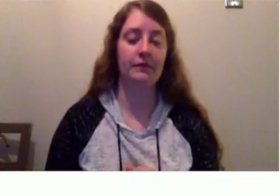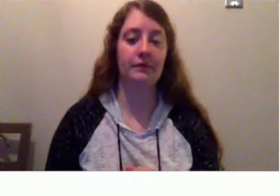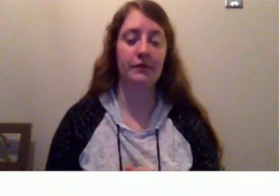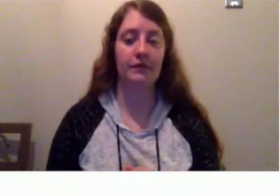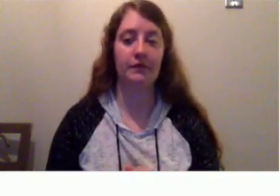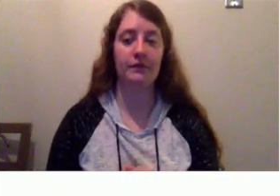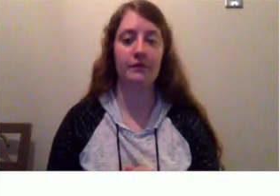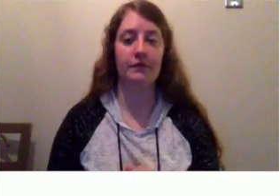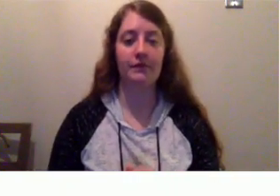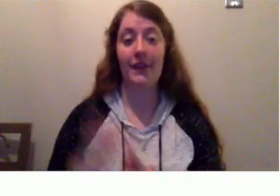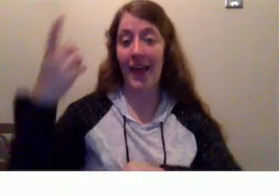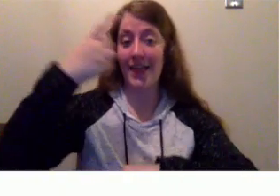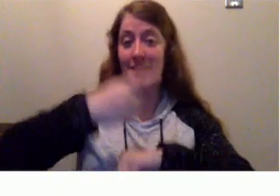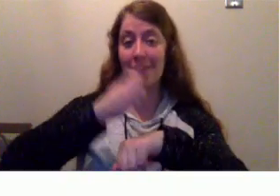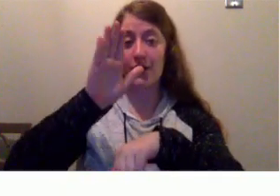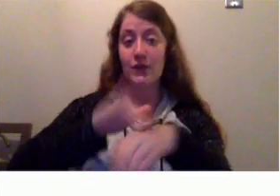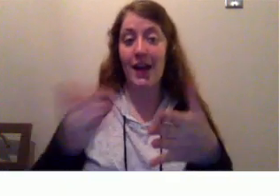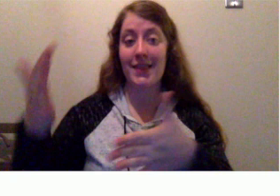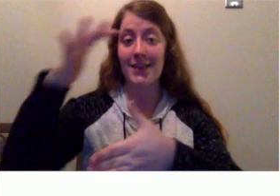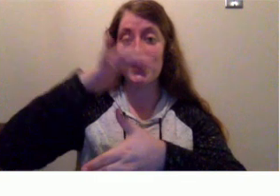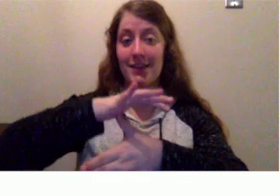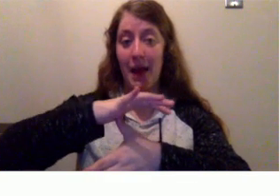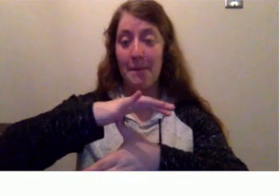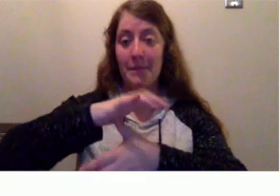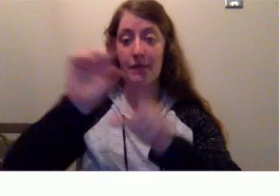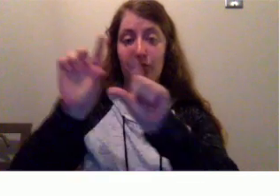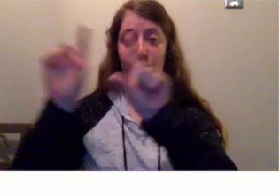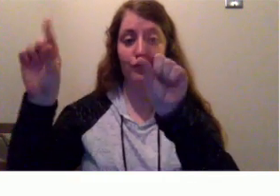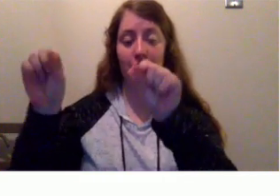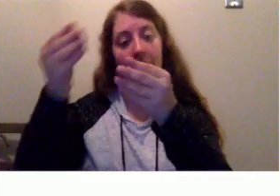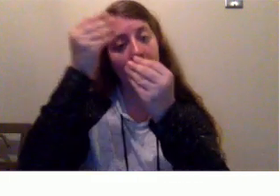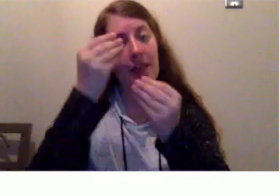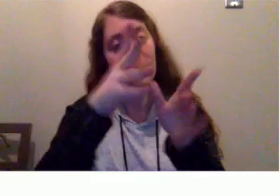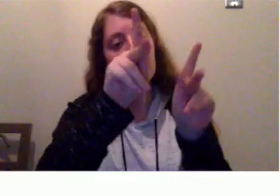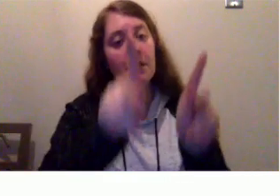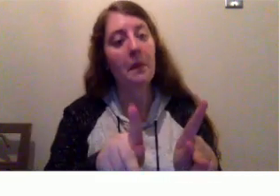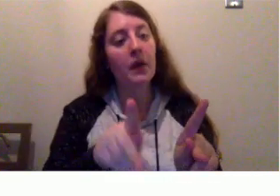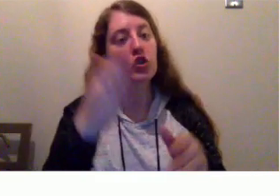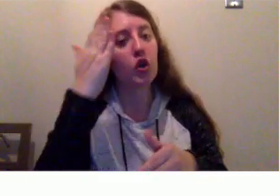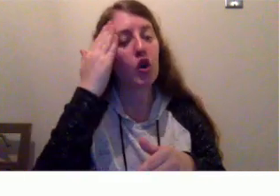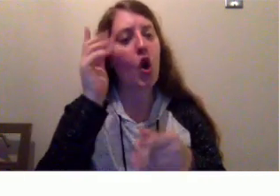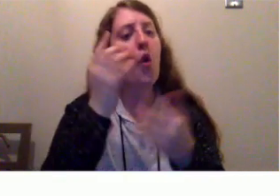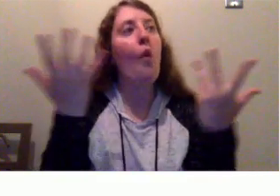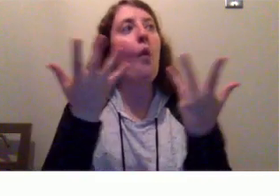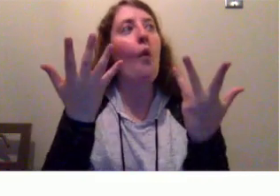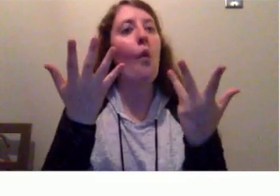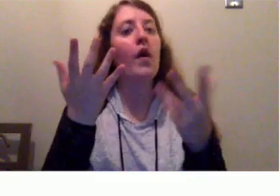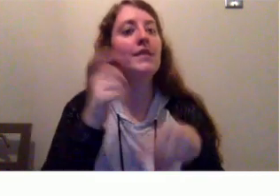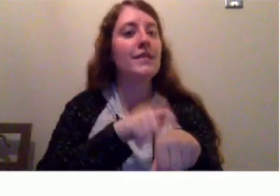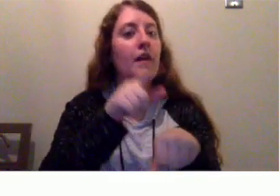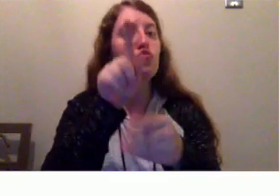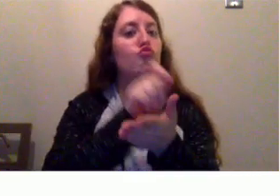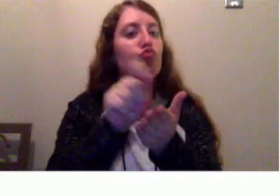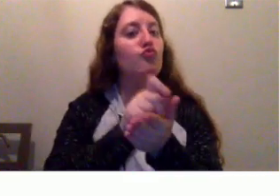The date goes at the top of your letter. It lets the person you are writing to know when you wrote the letter.